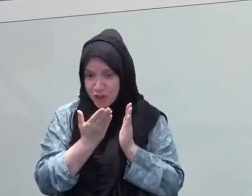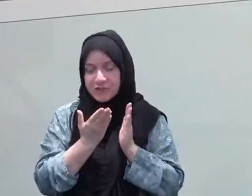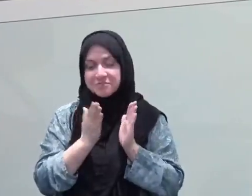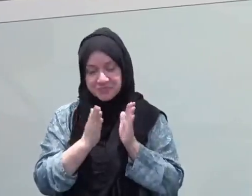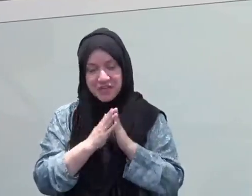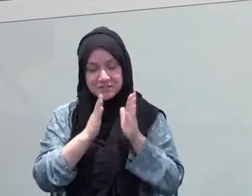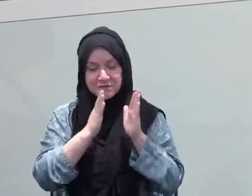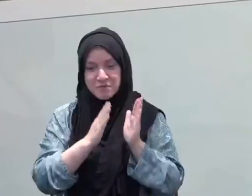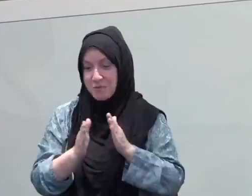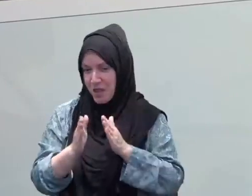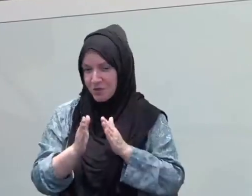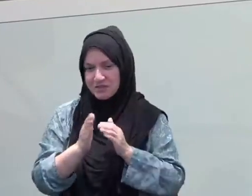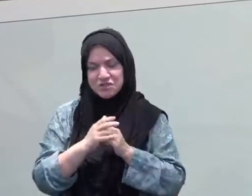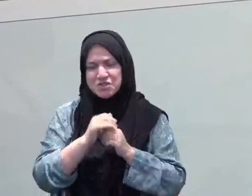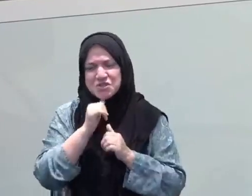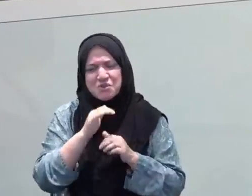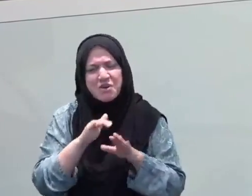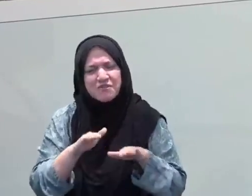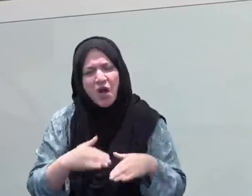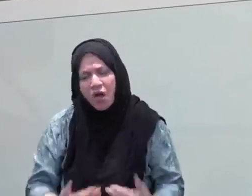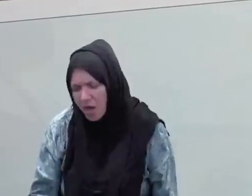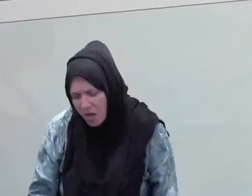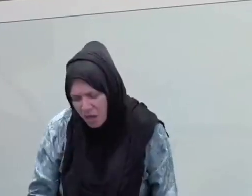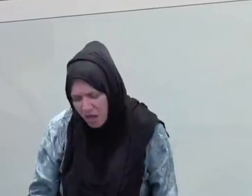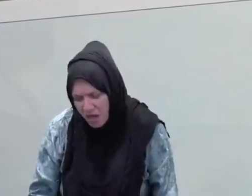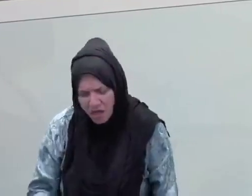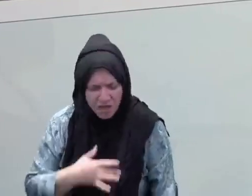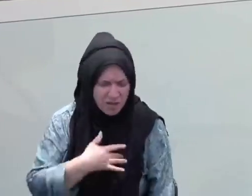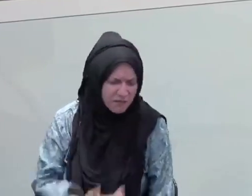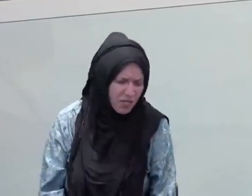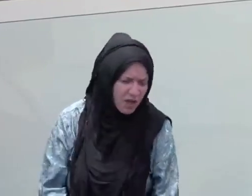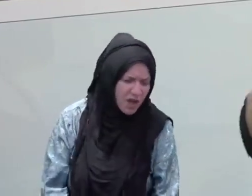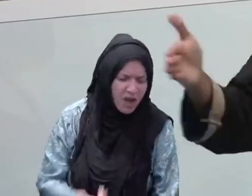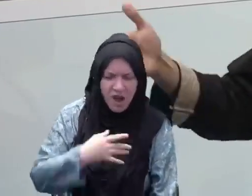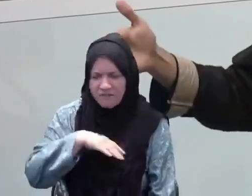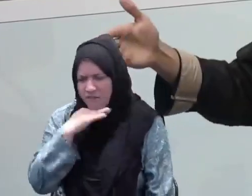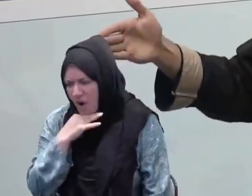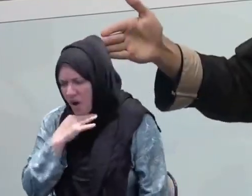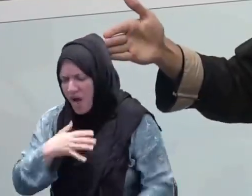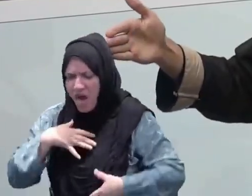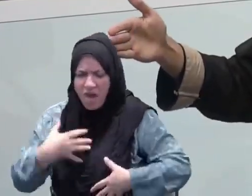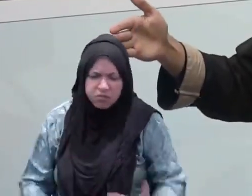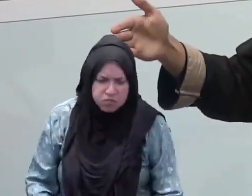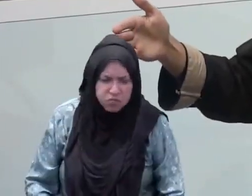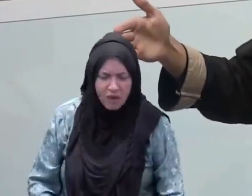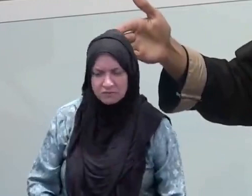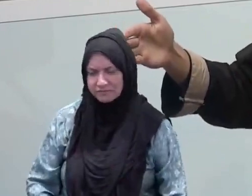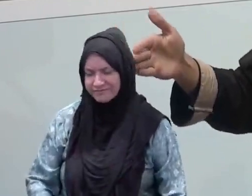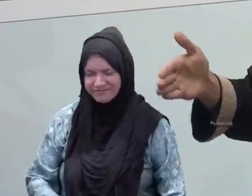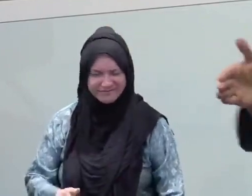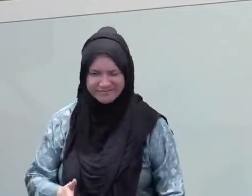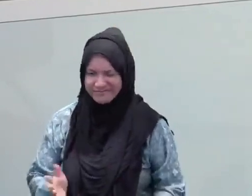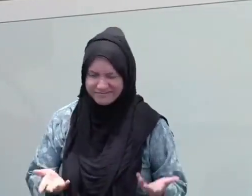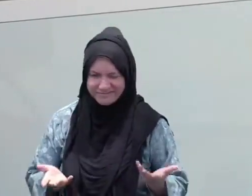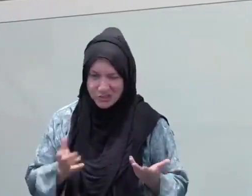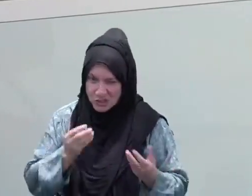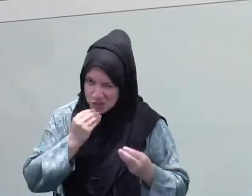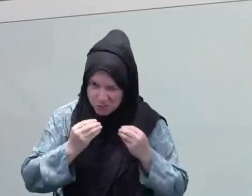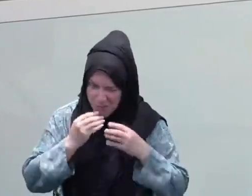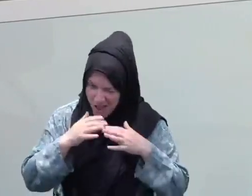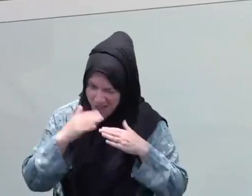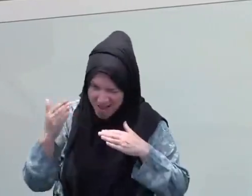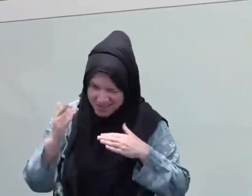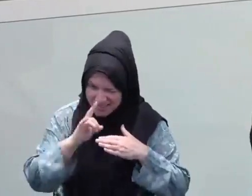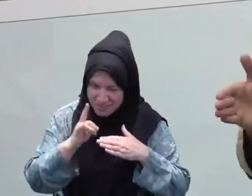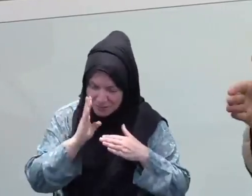nights. And subhanAllah, what you notice from the salaf is that they didn't used to do this 10-10-10 division. Okay? They didn't divide